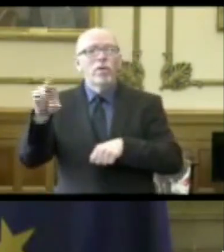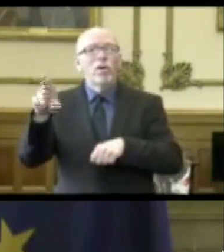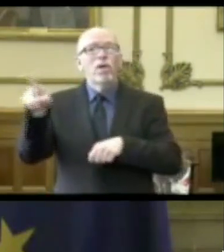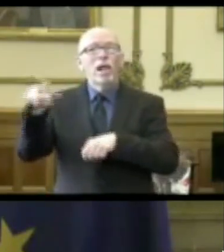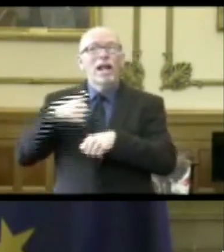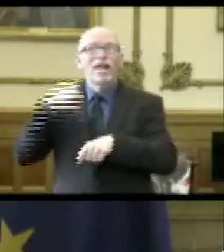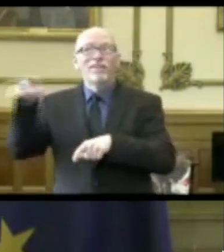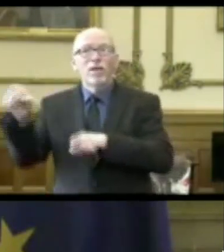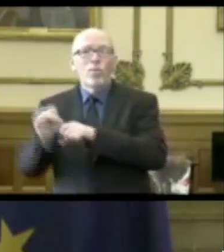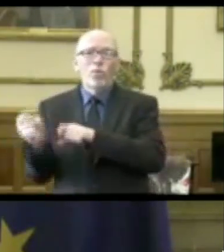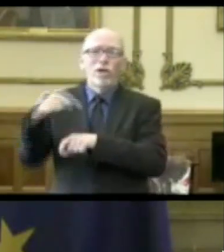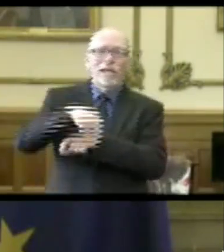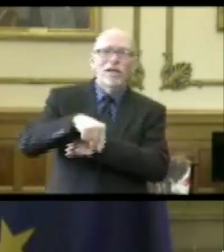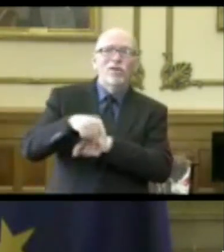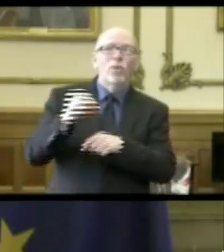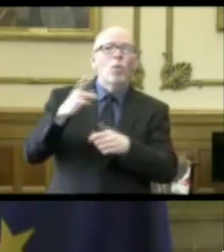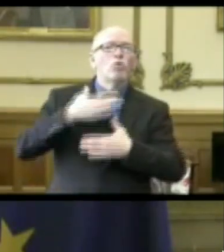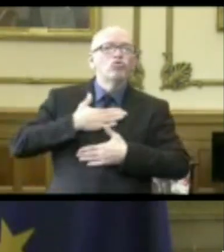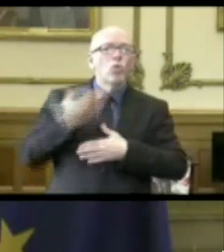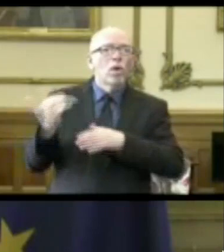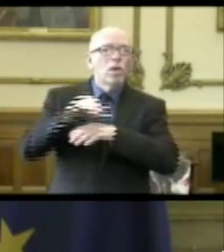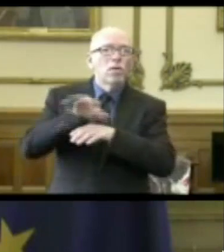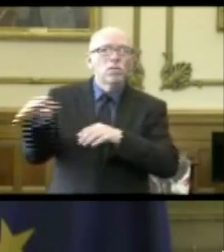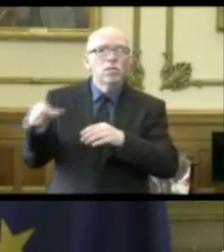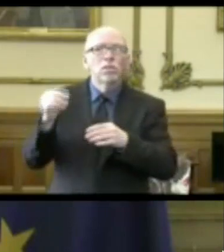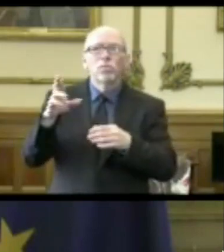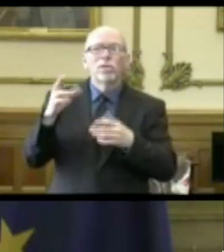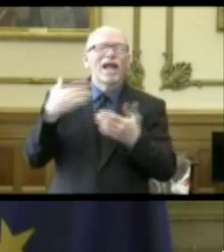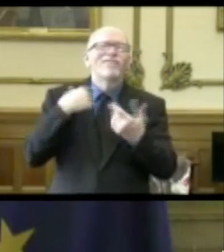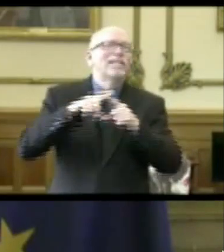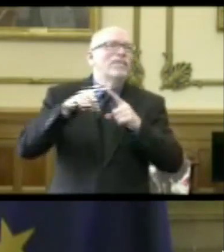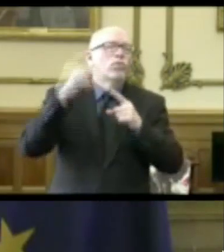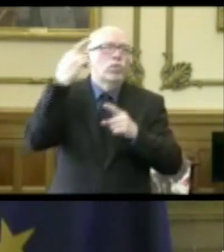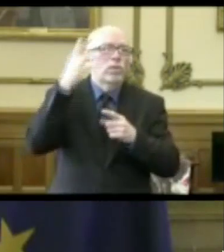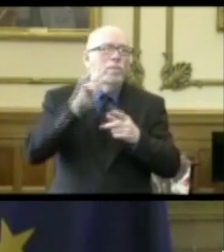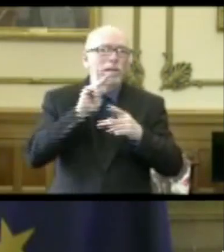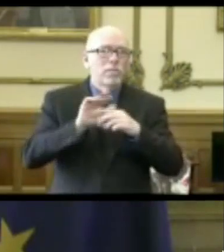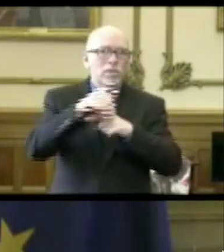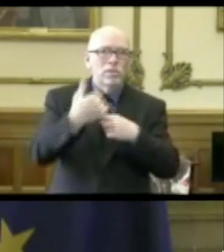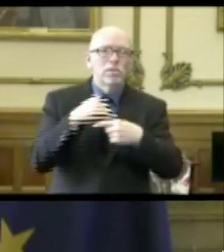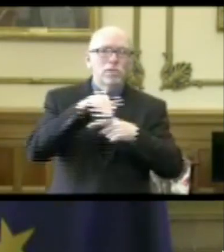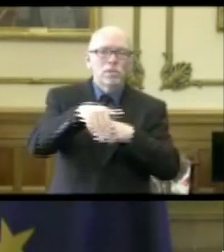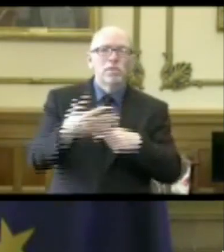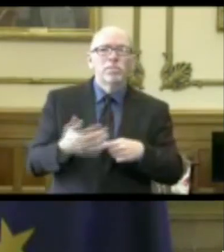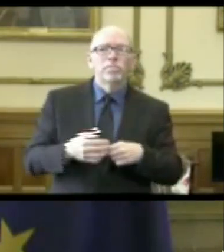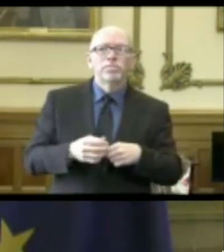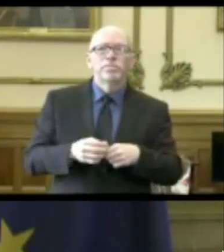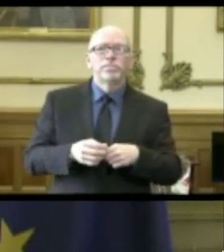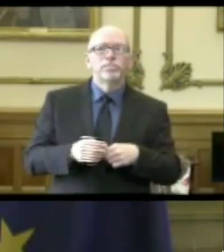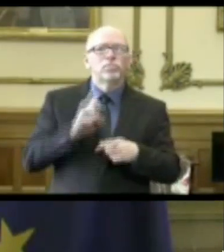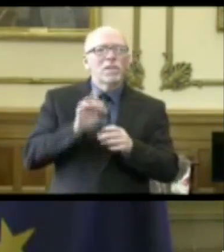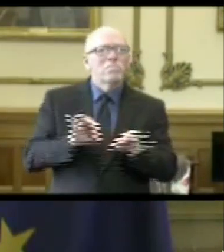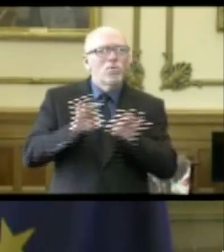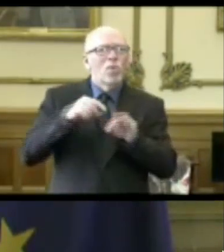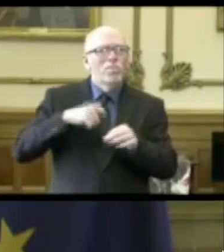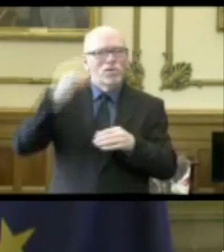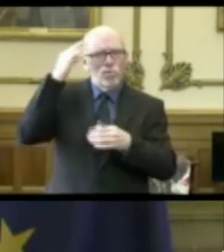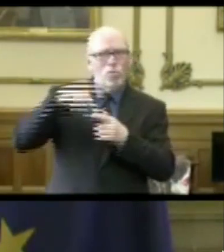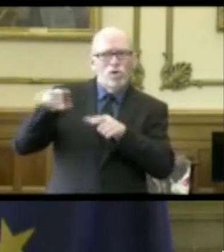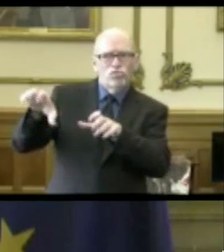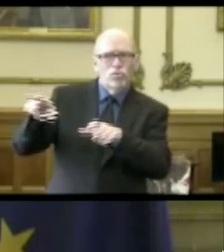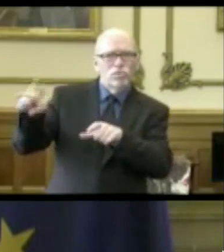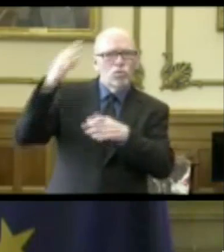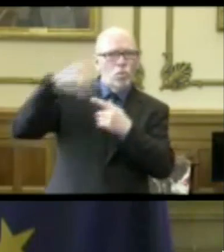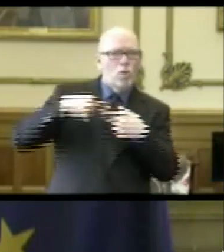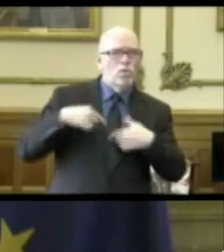or the reasons why they're crossing the borders, then it's very important that we know what each other is doing. And